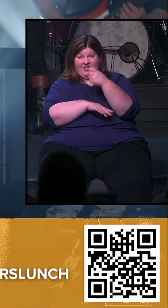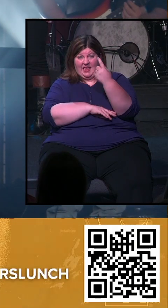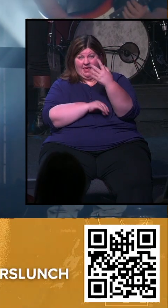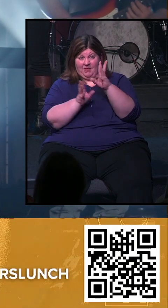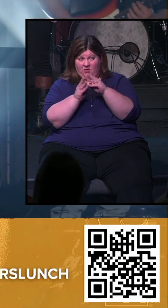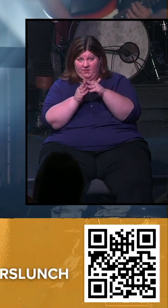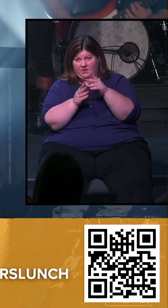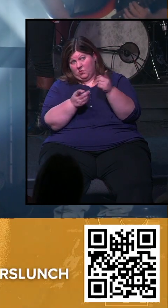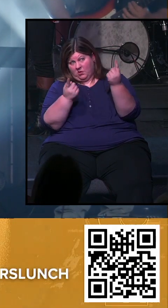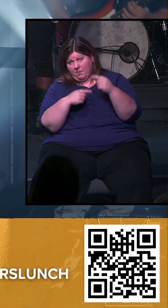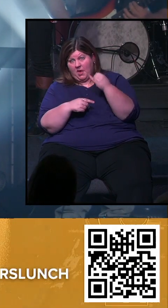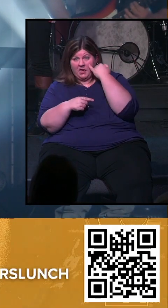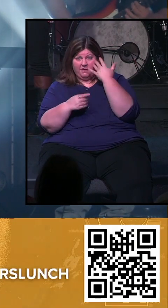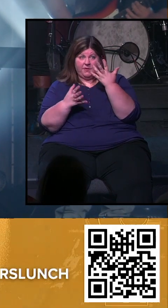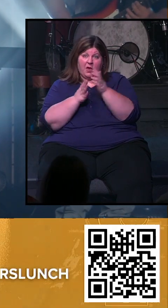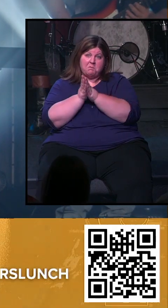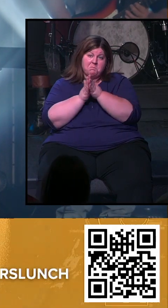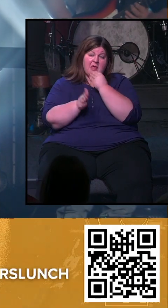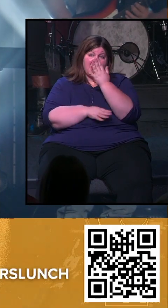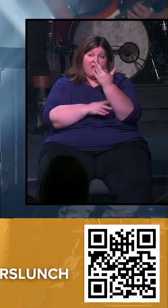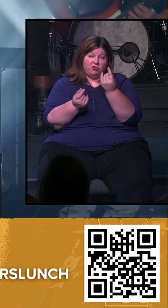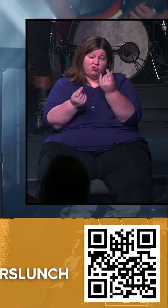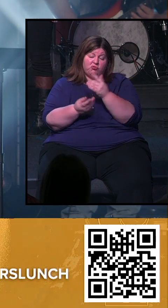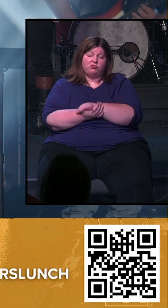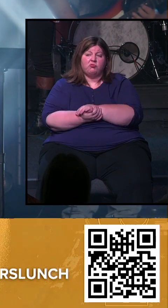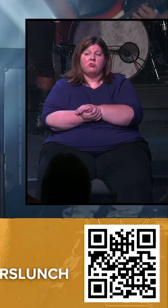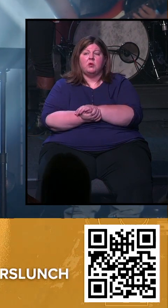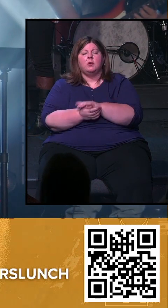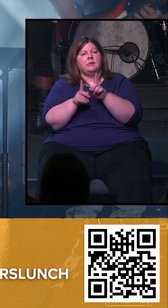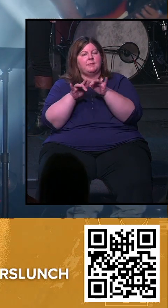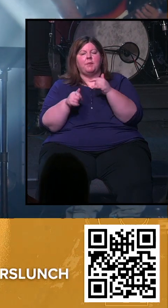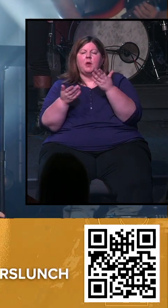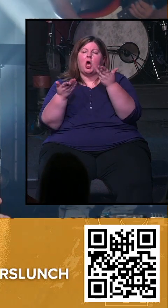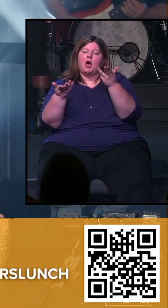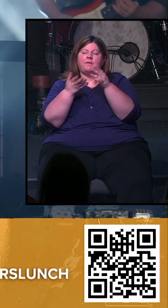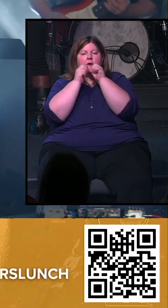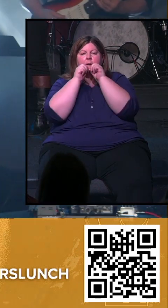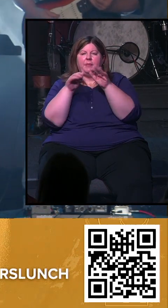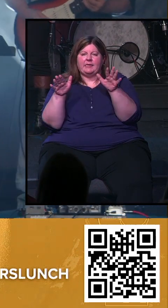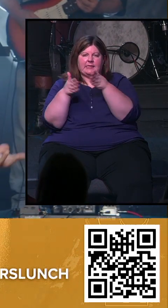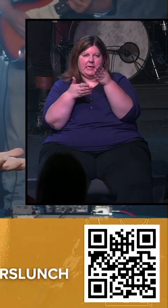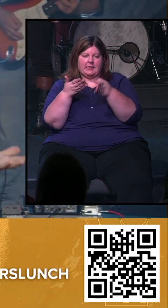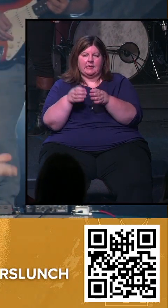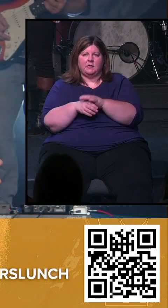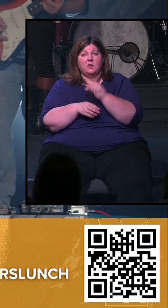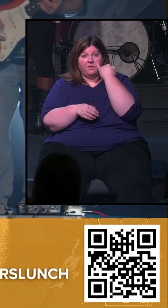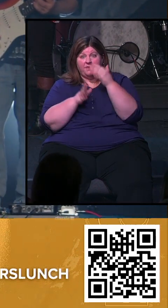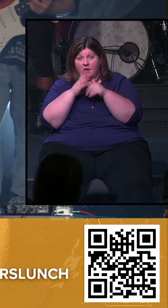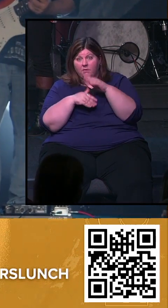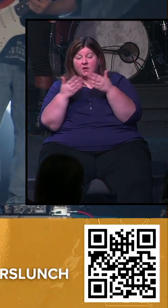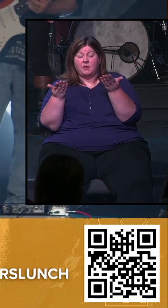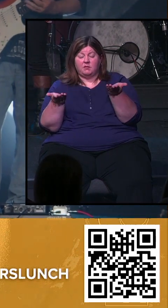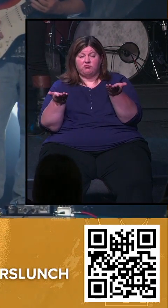in for that If you're still looking for lunch plans With that being said I'd love to just offer a benediction The word just means a blessing So if you feel comfortable Extending your